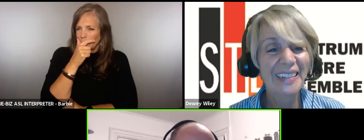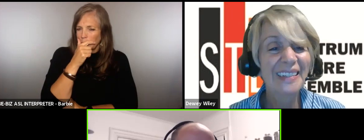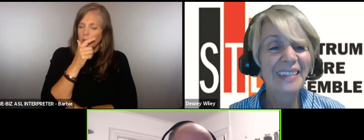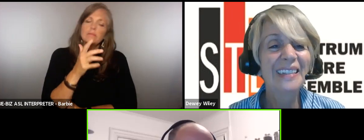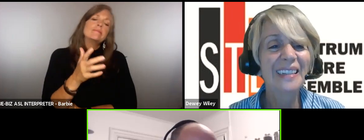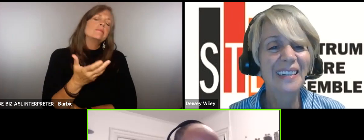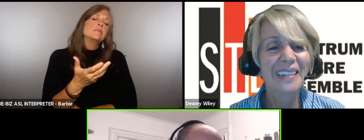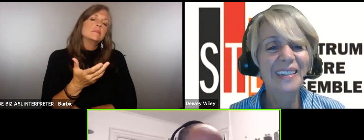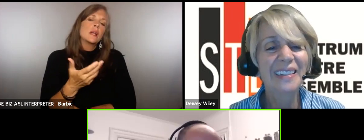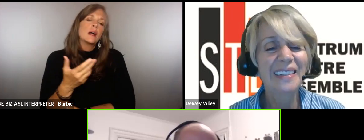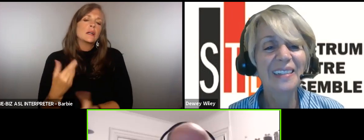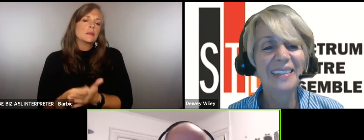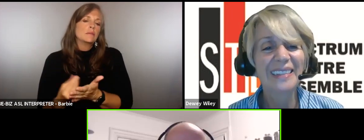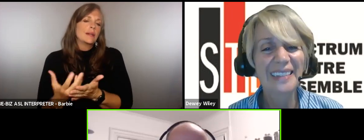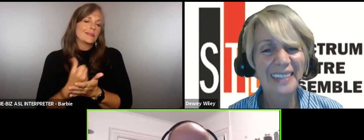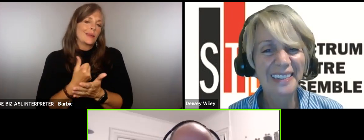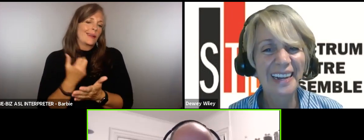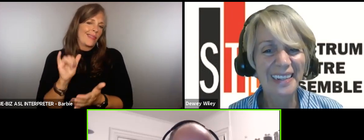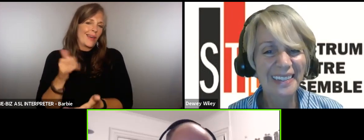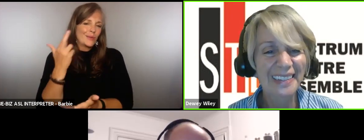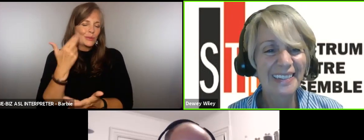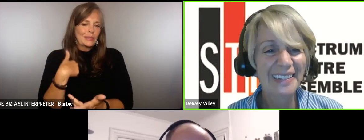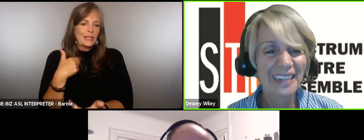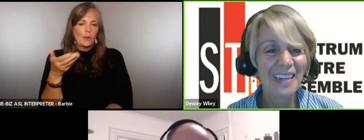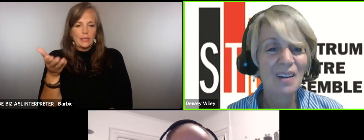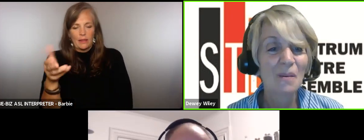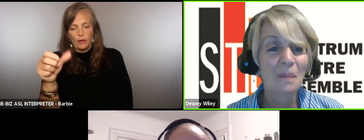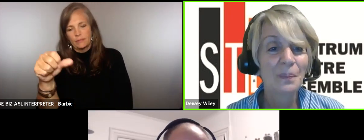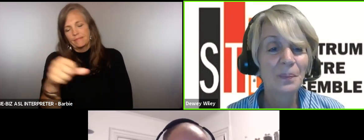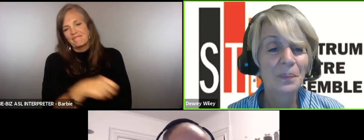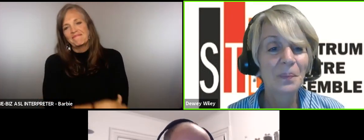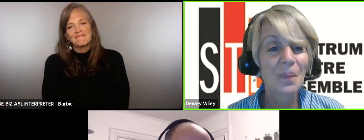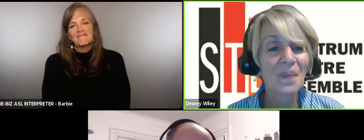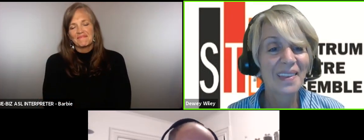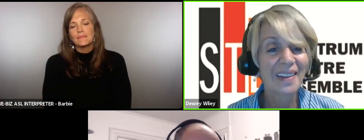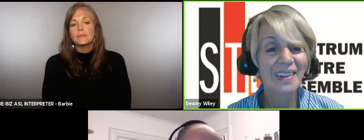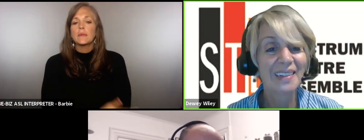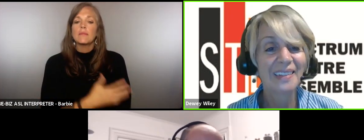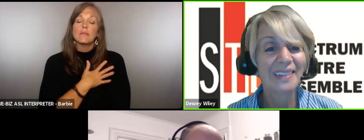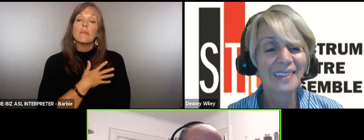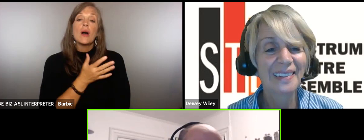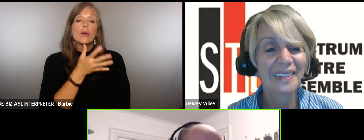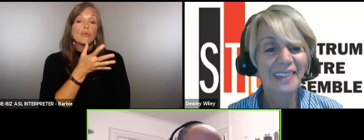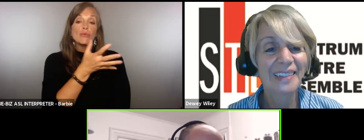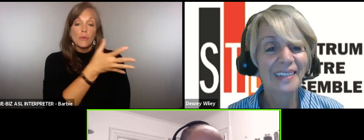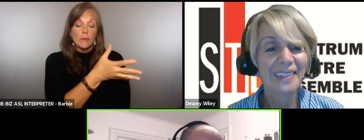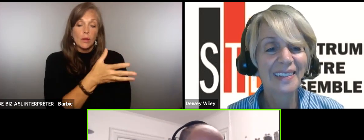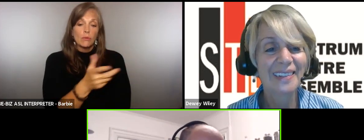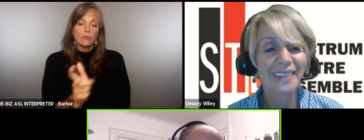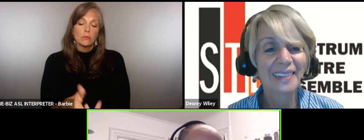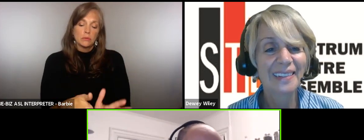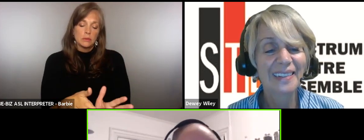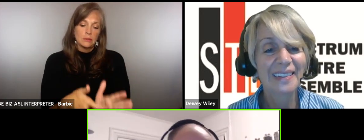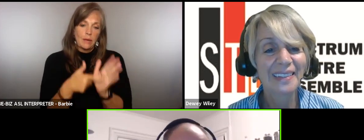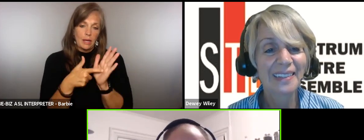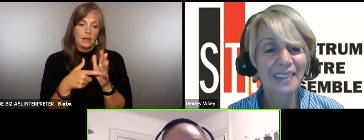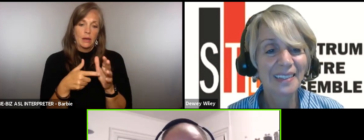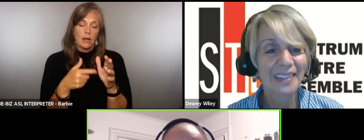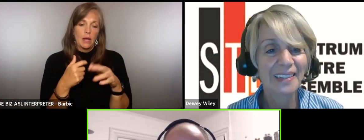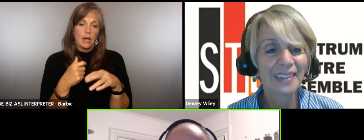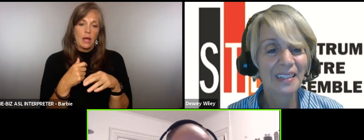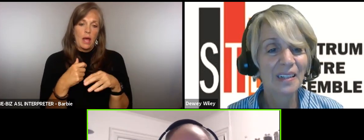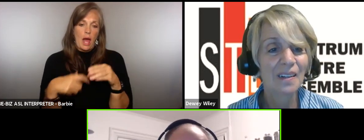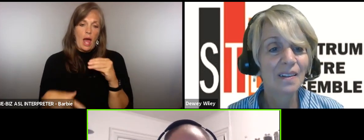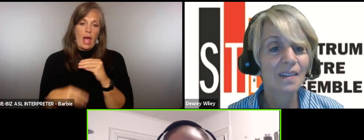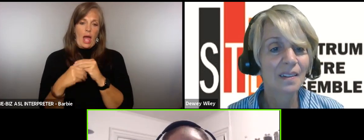make some money really was the reason why I was in the casino you know it was my grandmother had you know demanded that I make it a supplement to